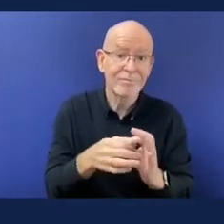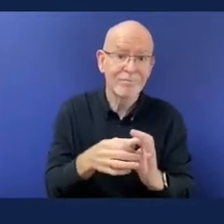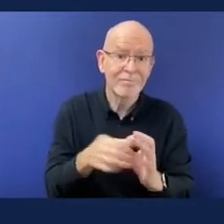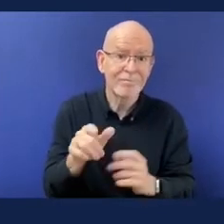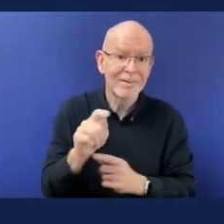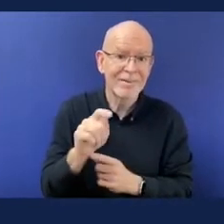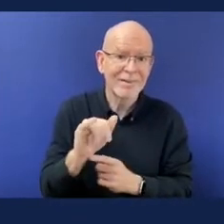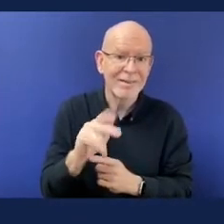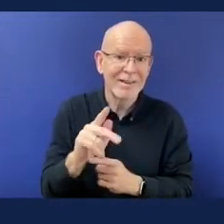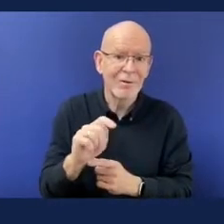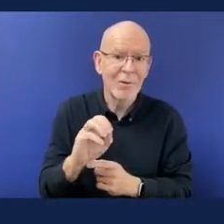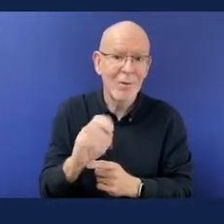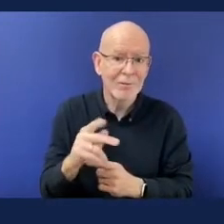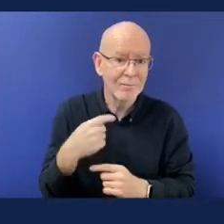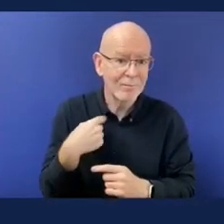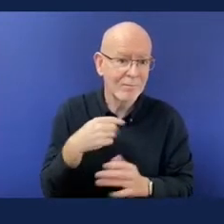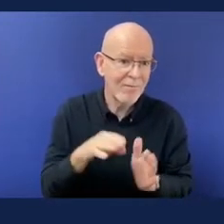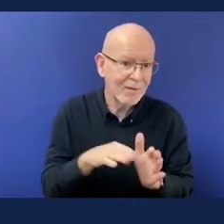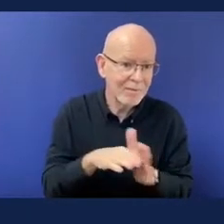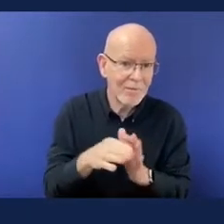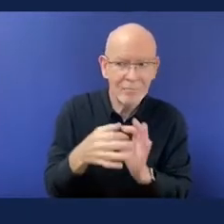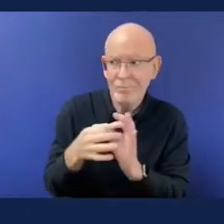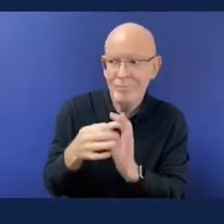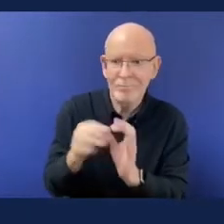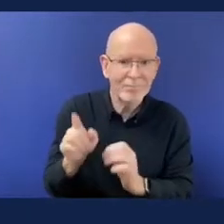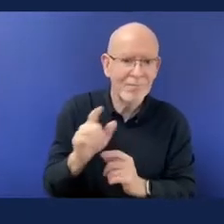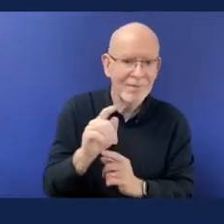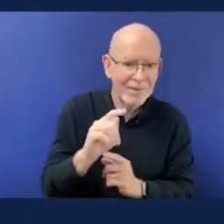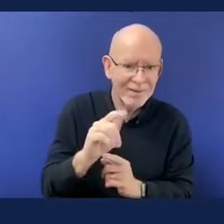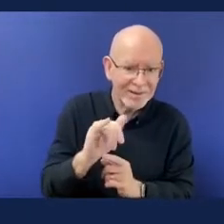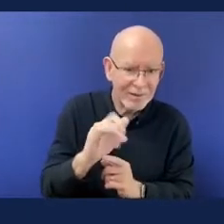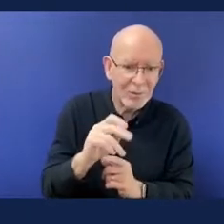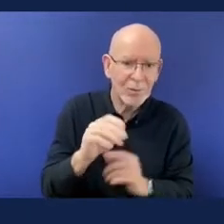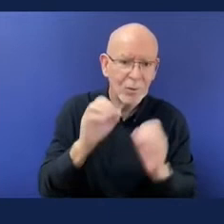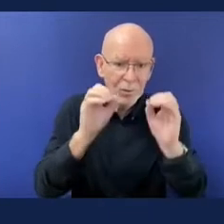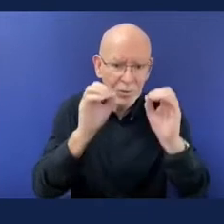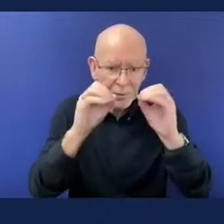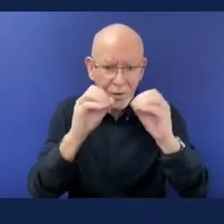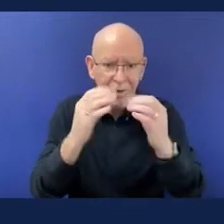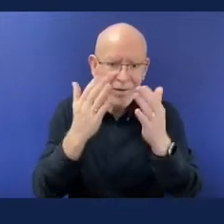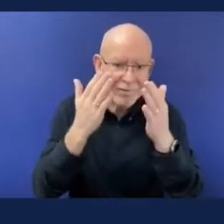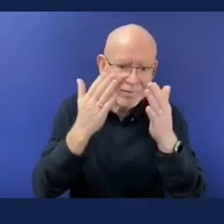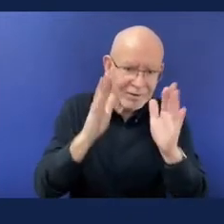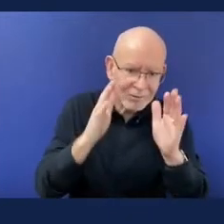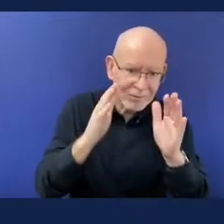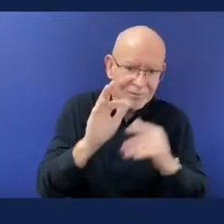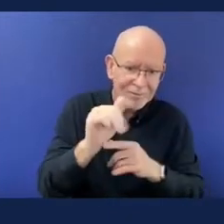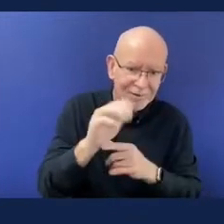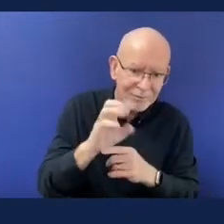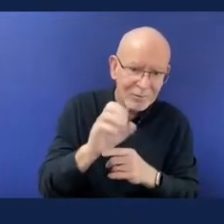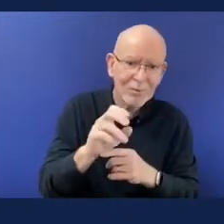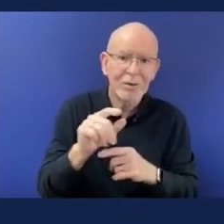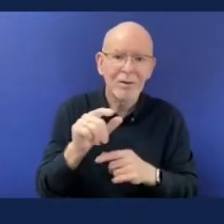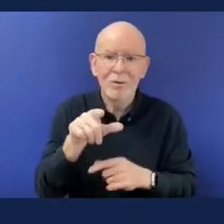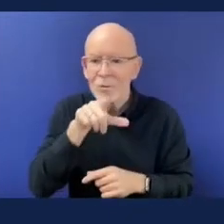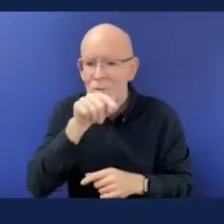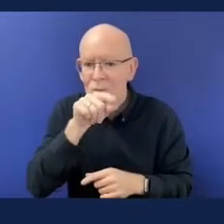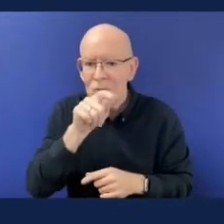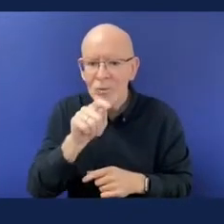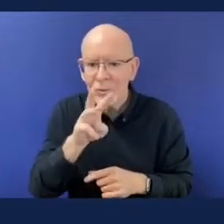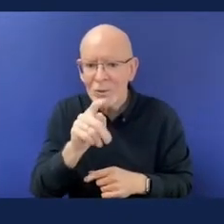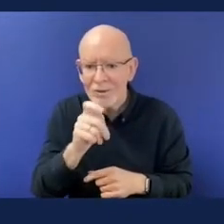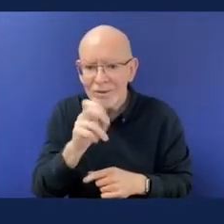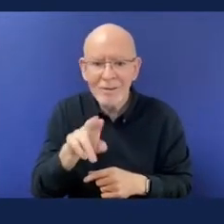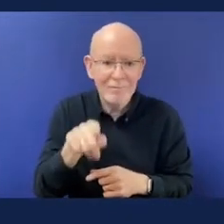global disability summit next february we'll be announcing how anyone in the world can contribute to we the 15 whether you're a